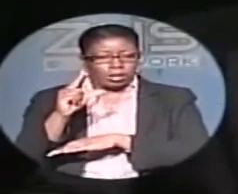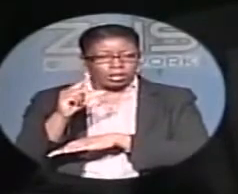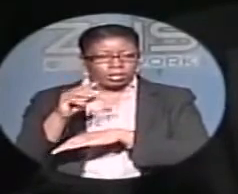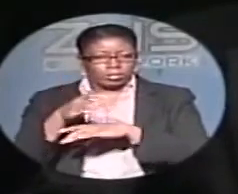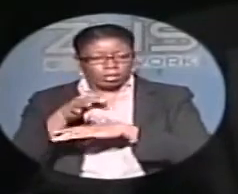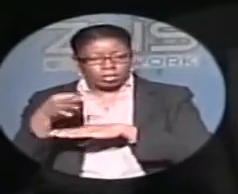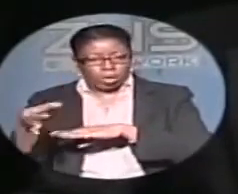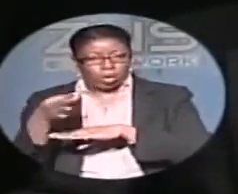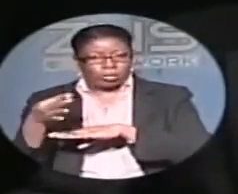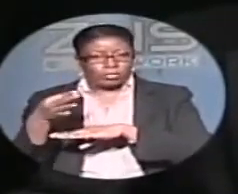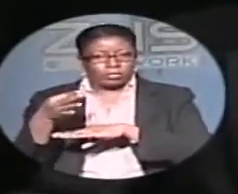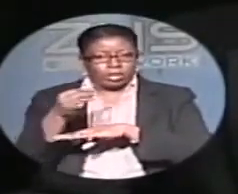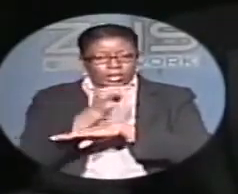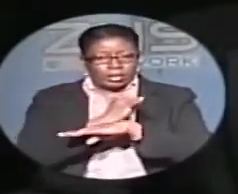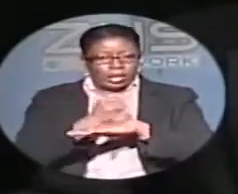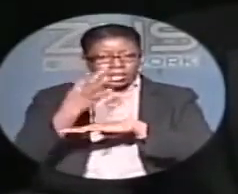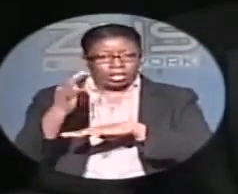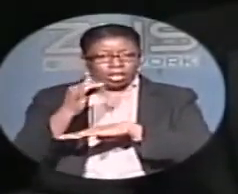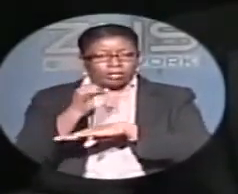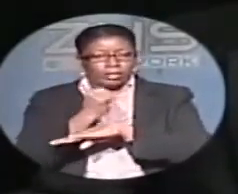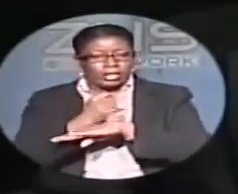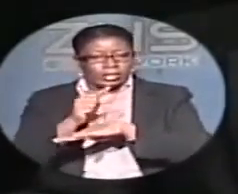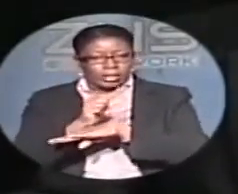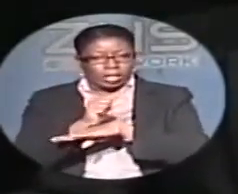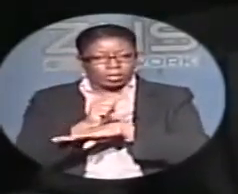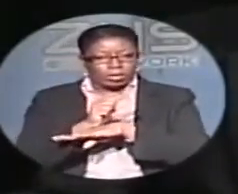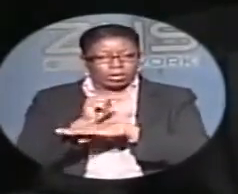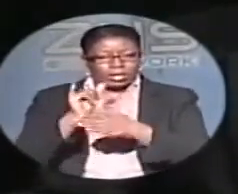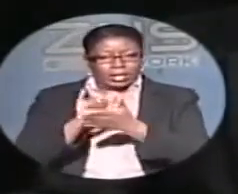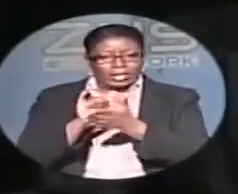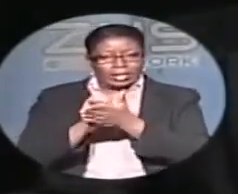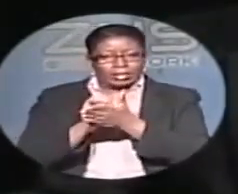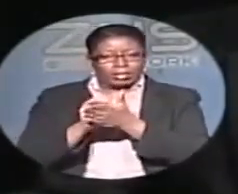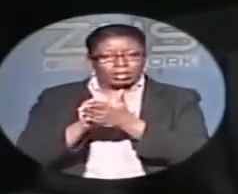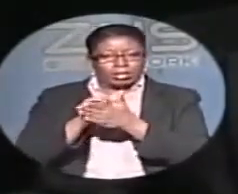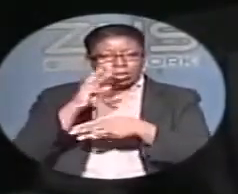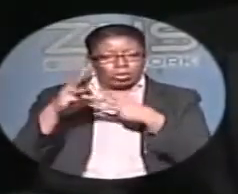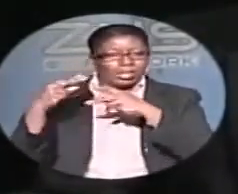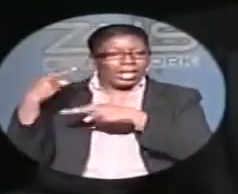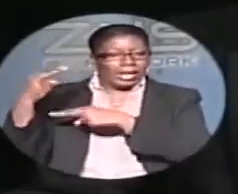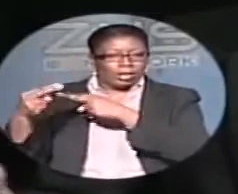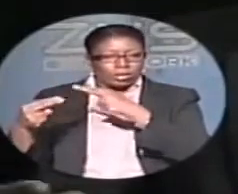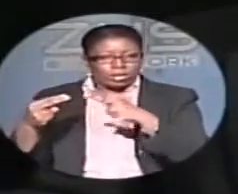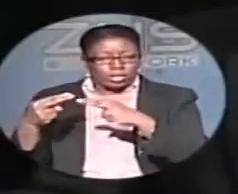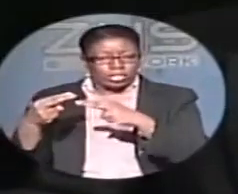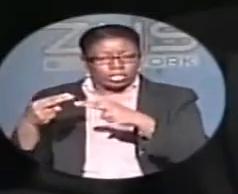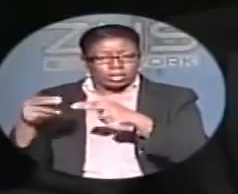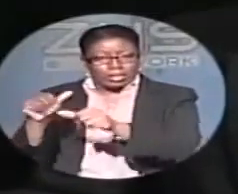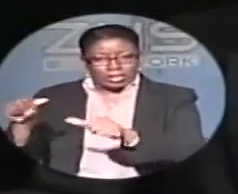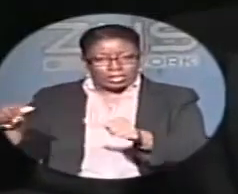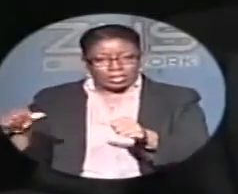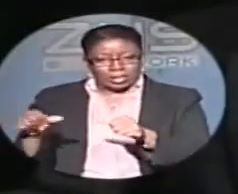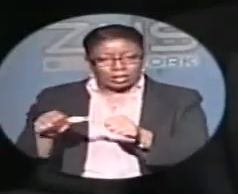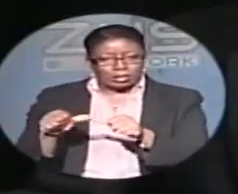has also been proposed as a World Heritage Site by the Bahamas National Trust. It's a peculiar